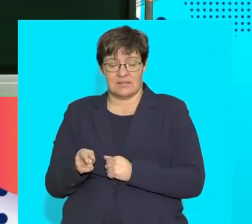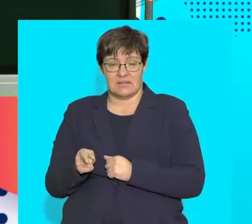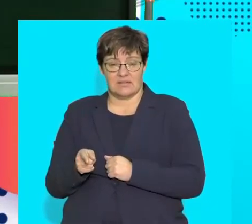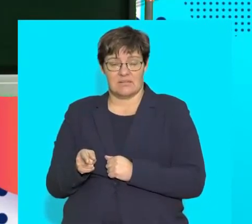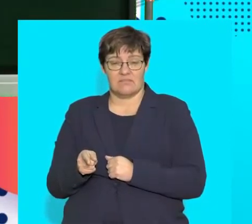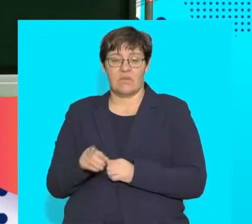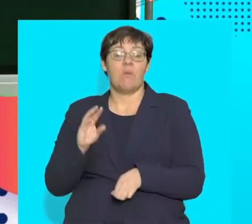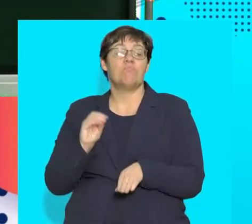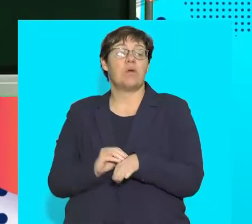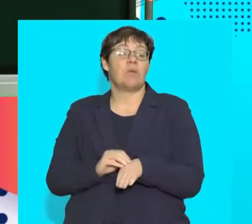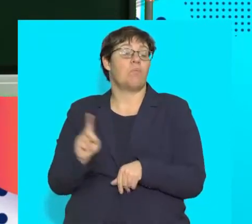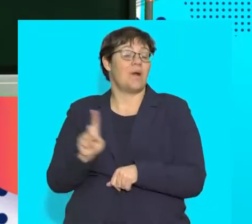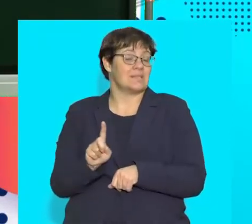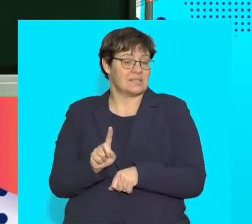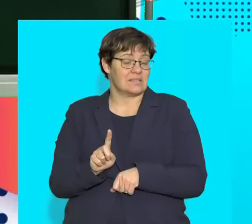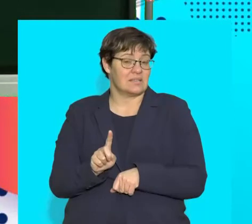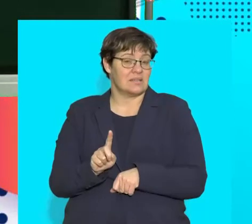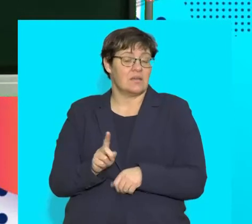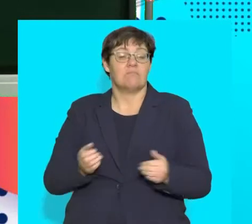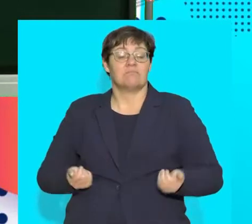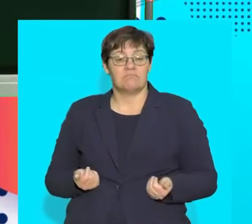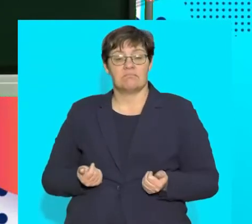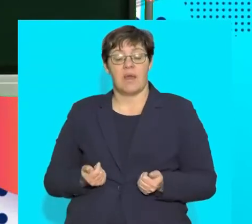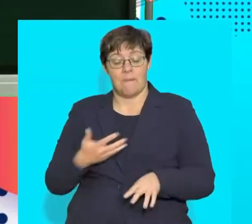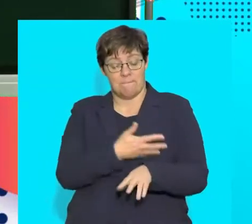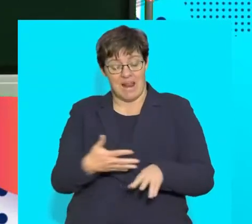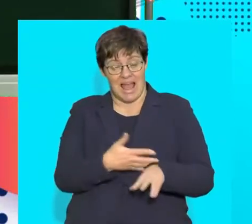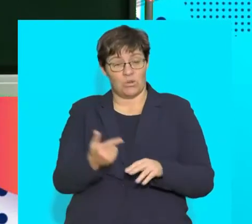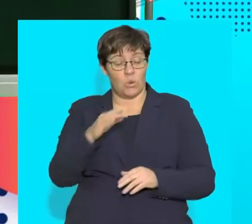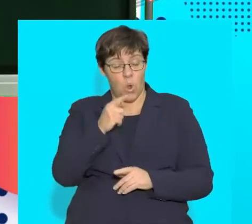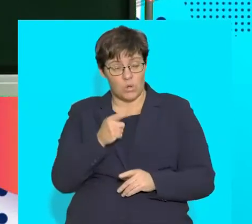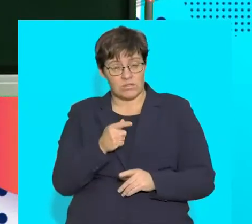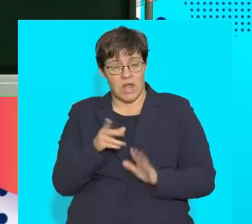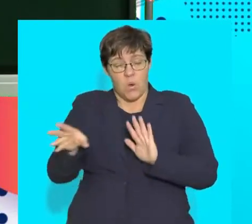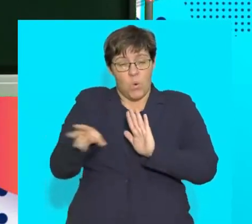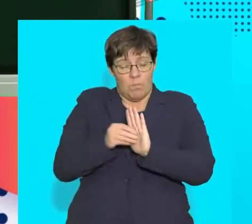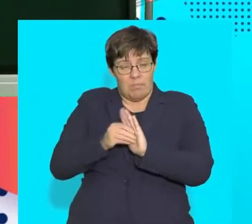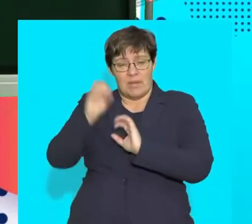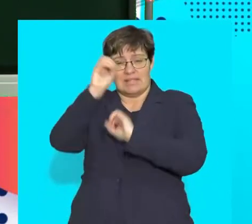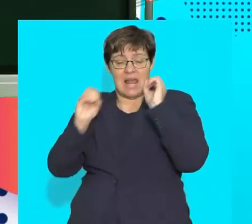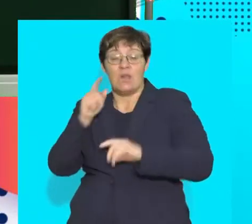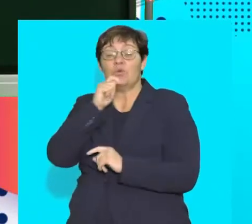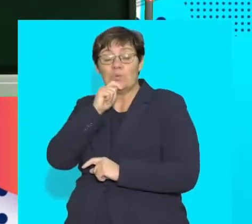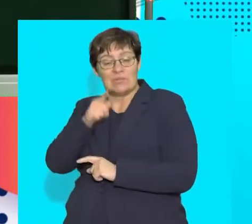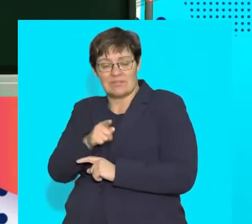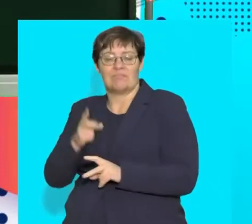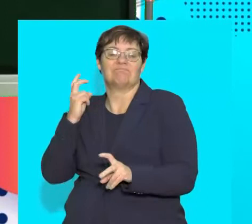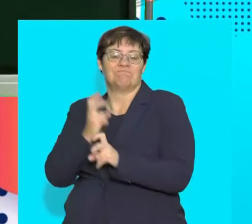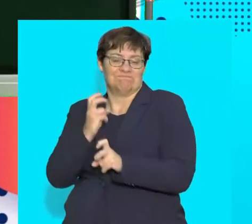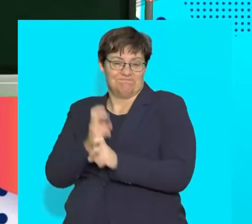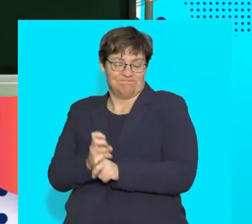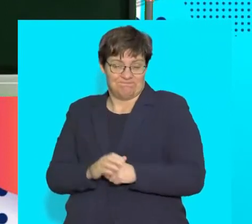problem with again being able to absorb the blood glucose into the cells and using that.